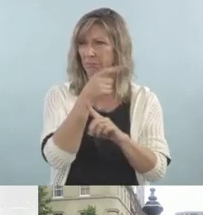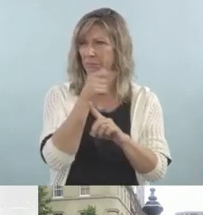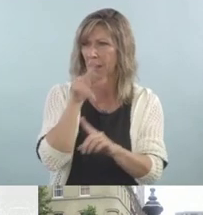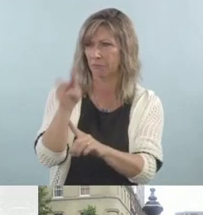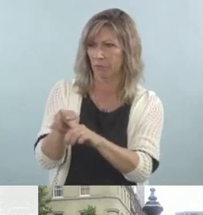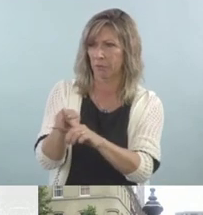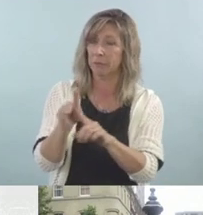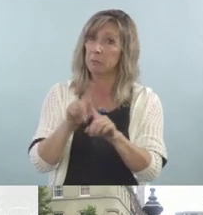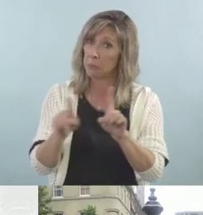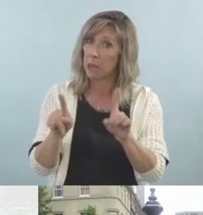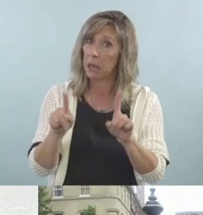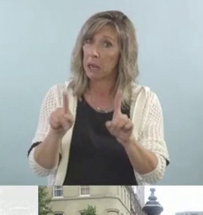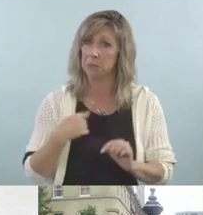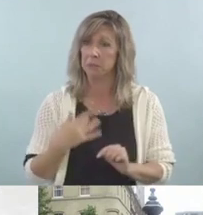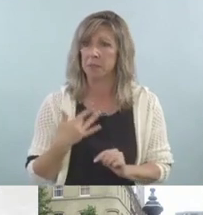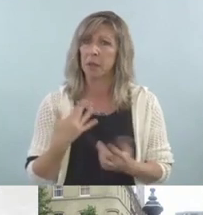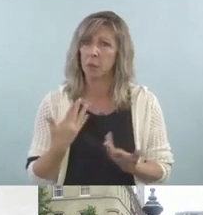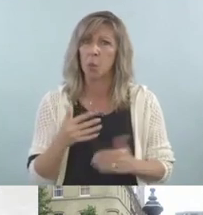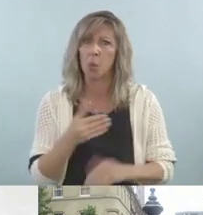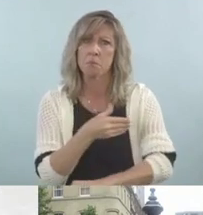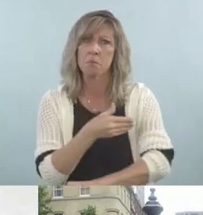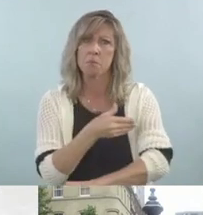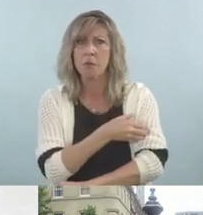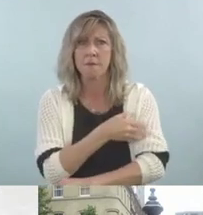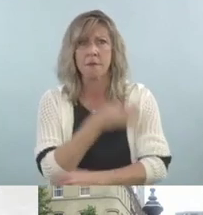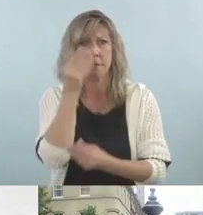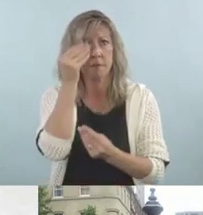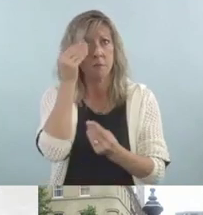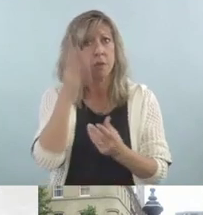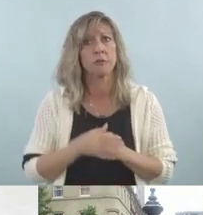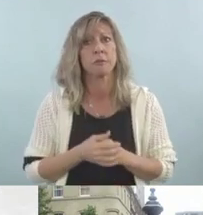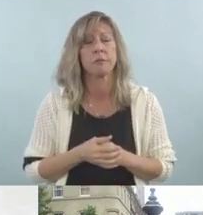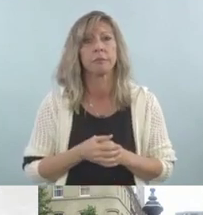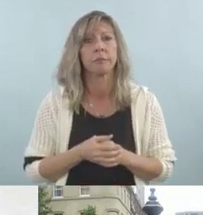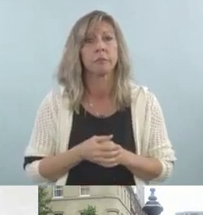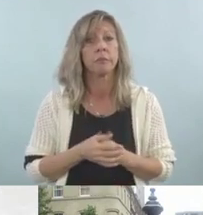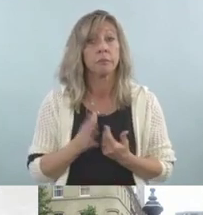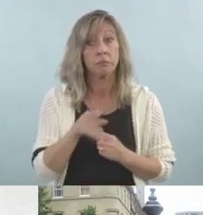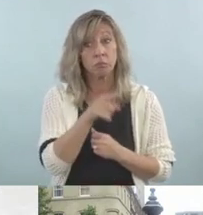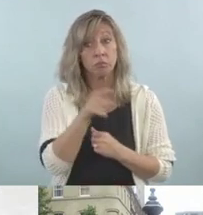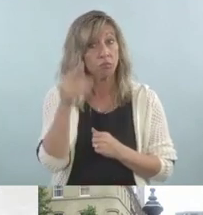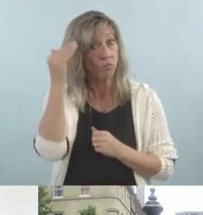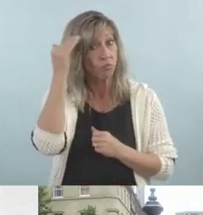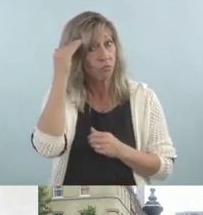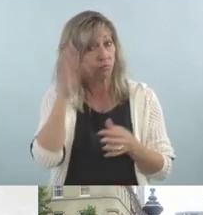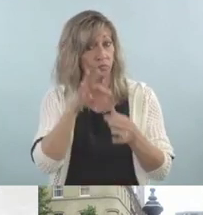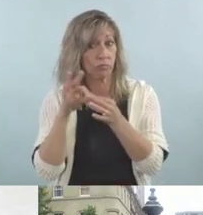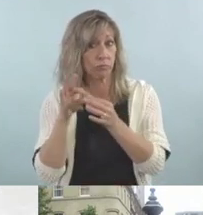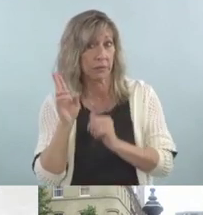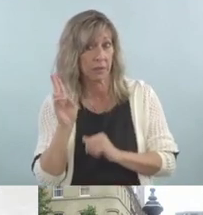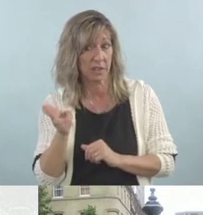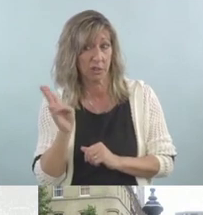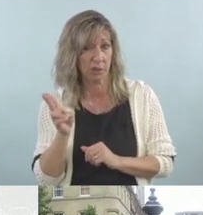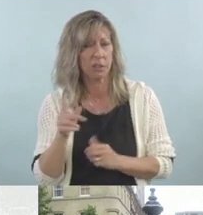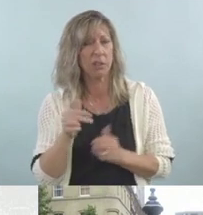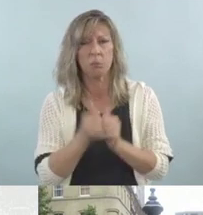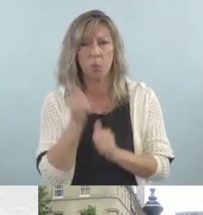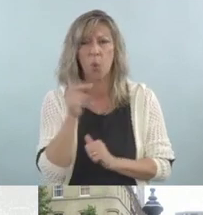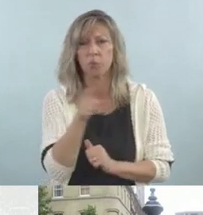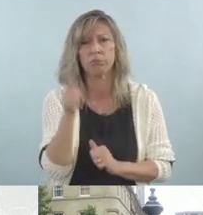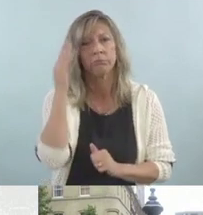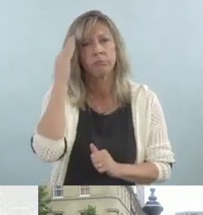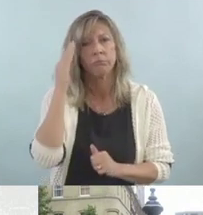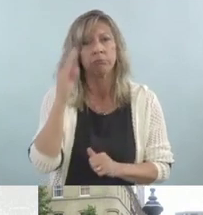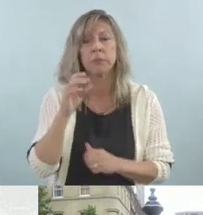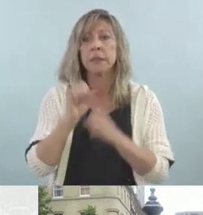You guys who know history well, most of us know that in the 1800s, cholera